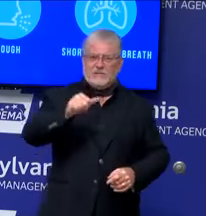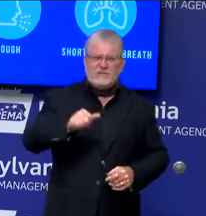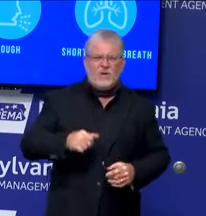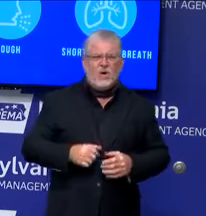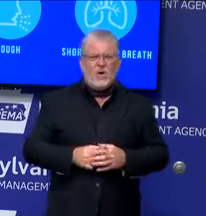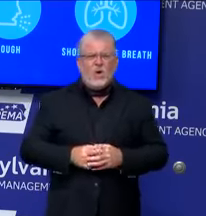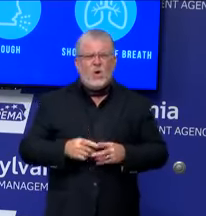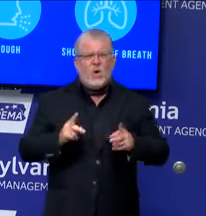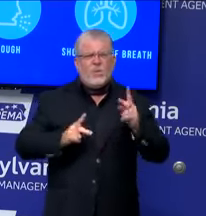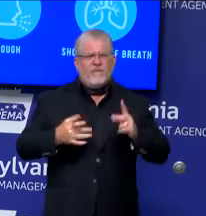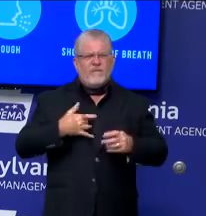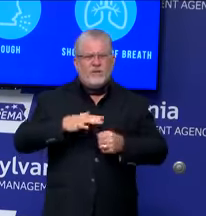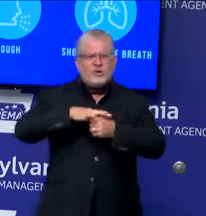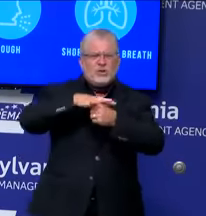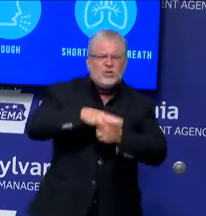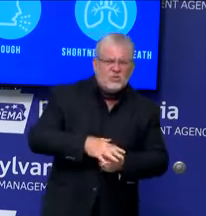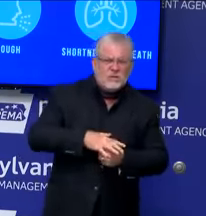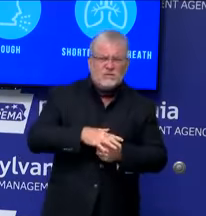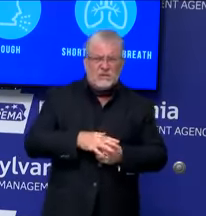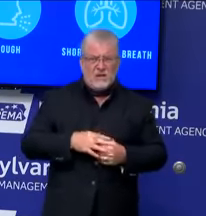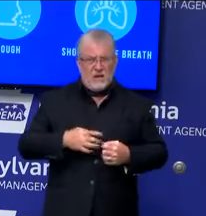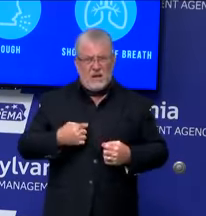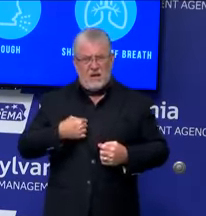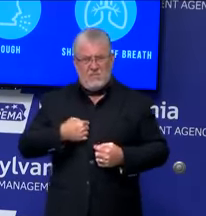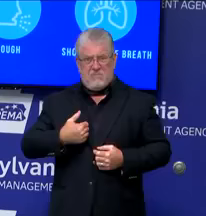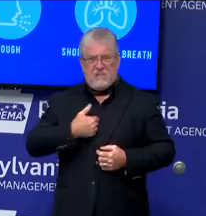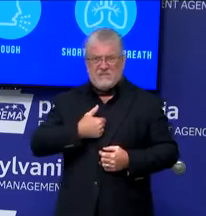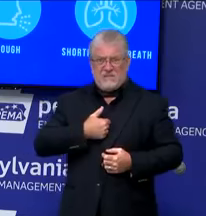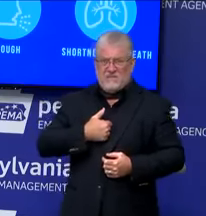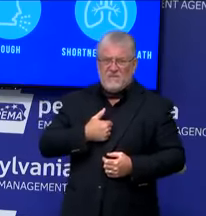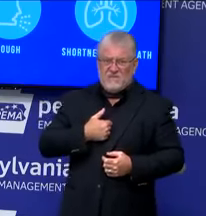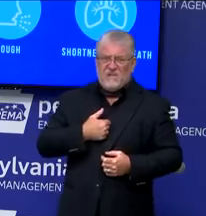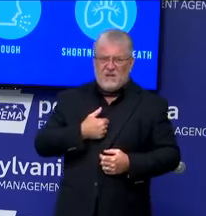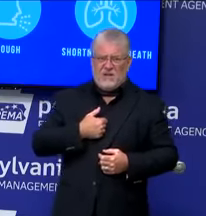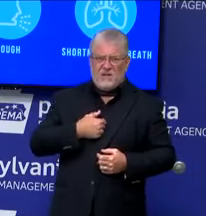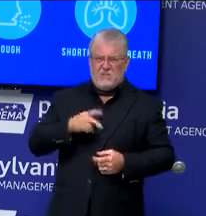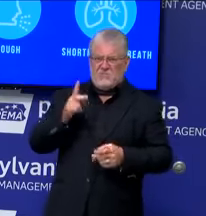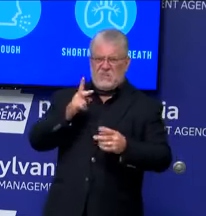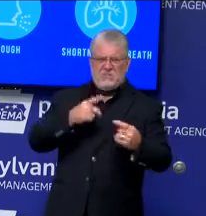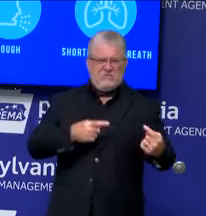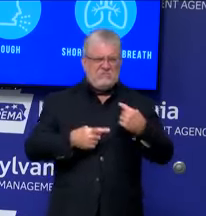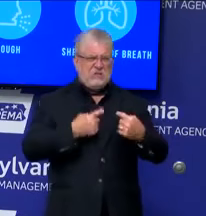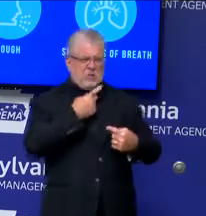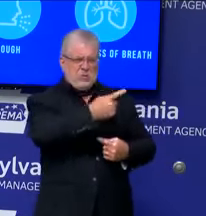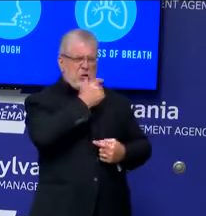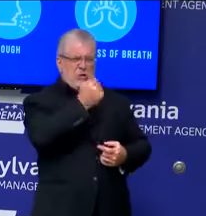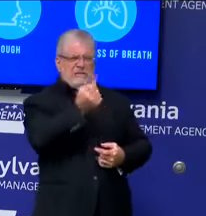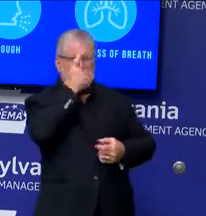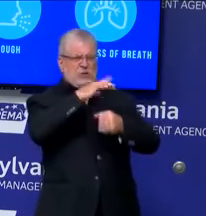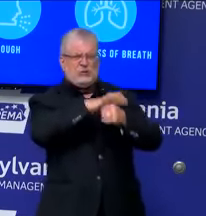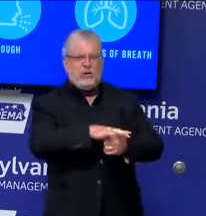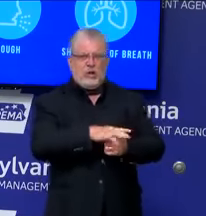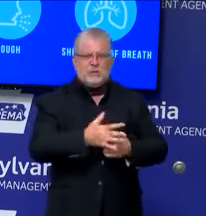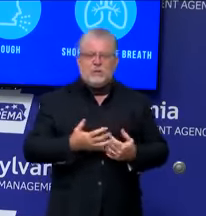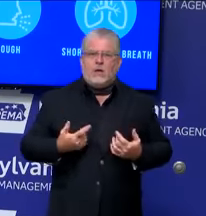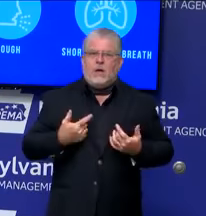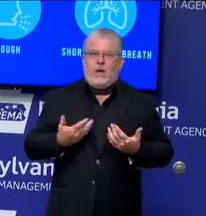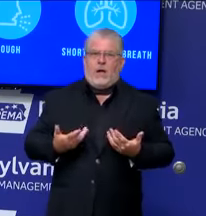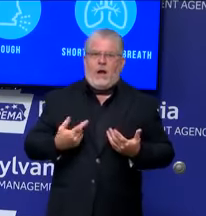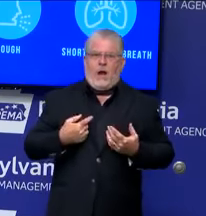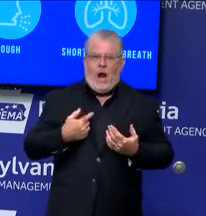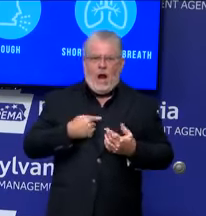said many times that I think that when people don't understand something and they're very stressed, they can react with anger.